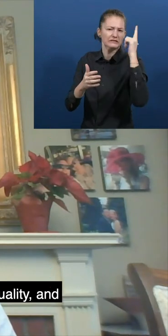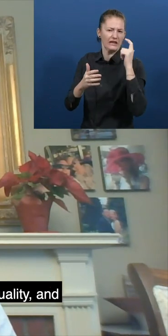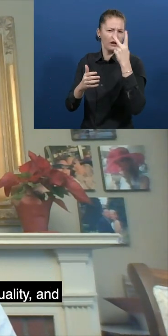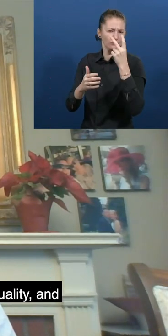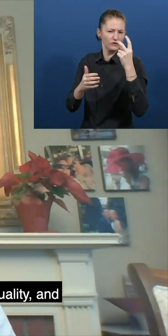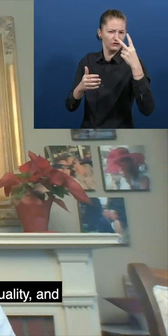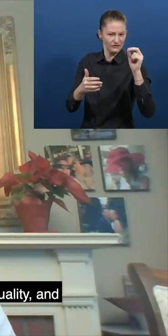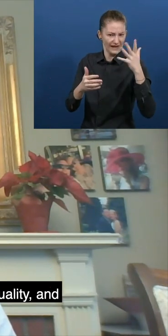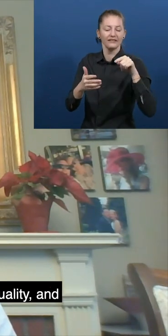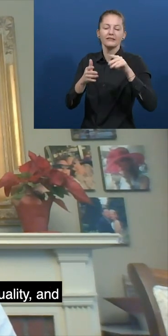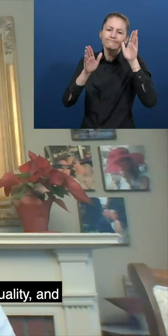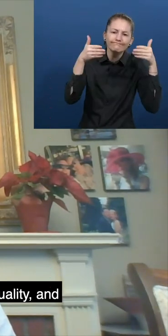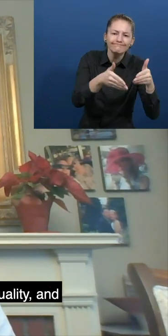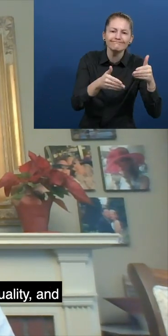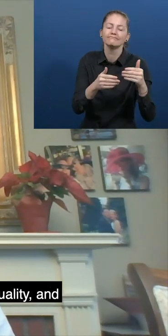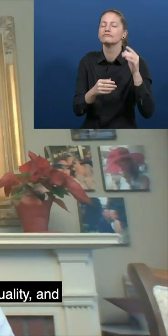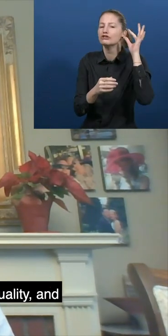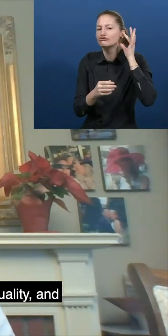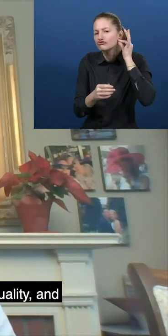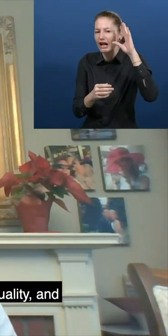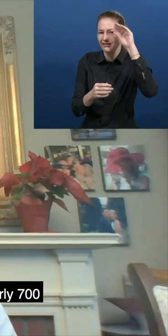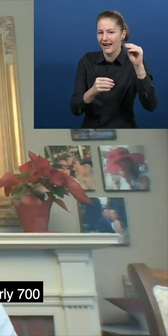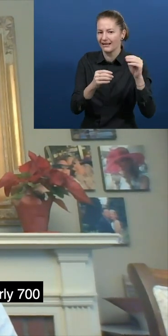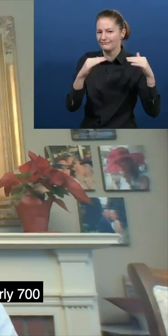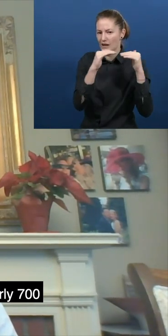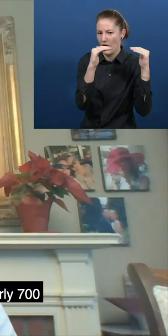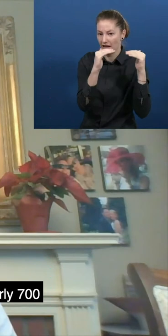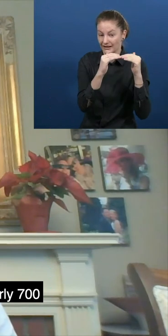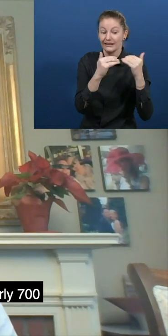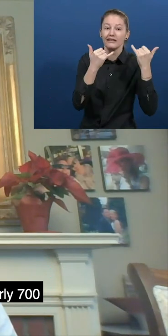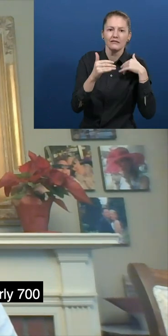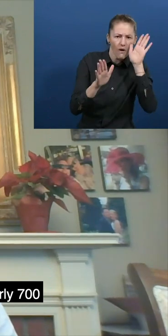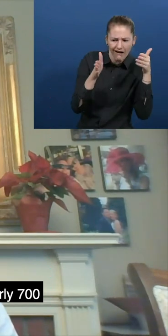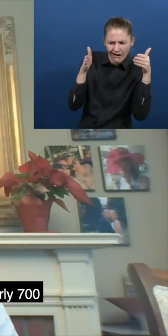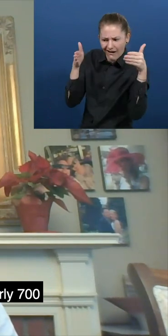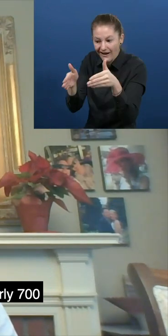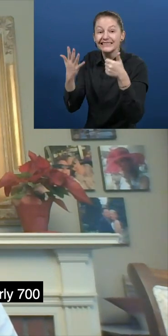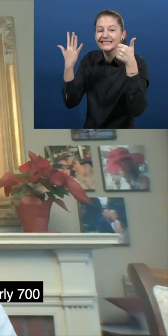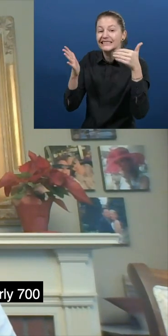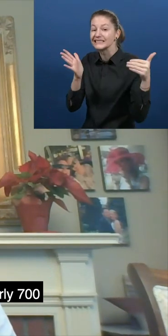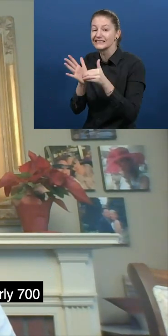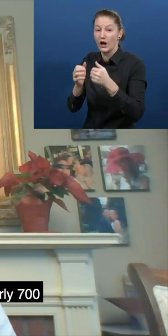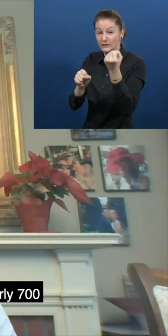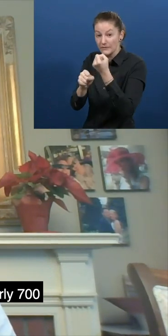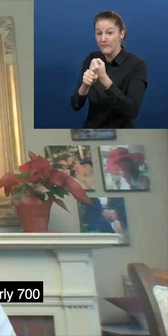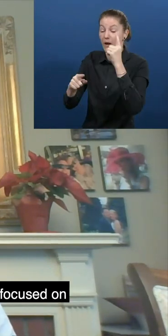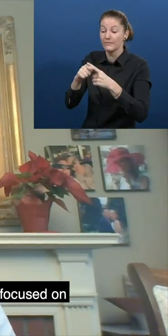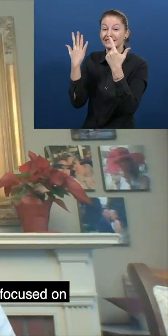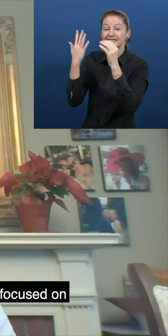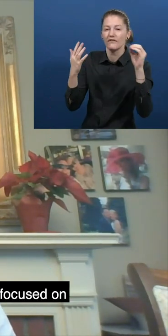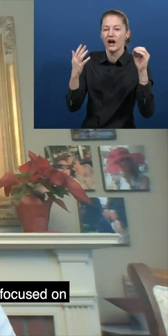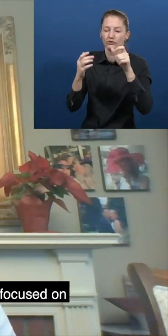earlier in 2020, focused on gender equality. And now with results from 6,000 employees and nearly 700